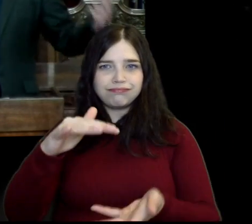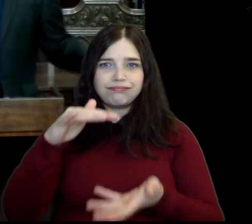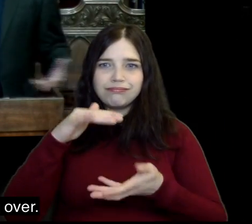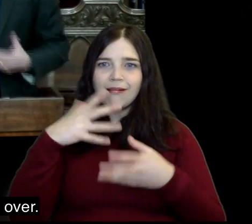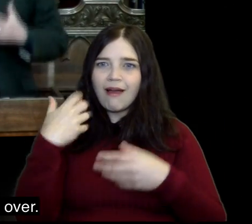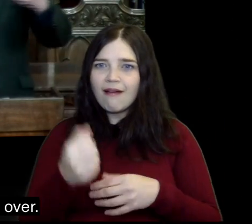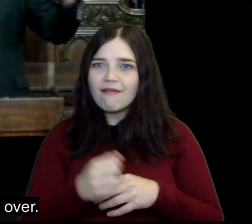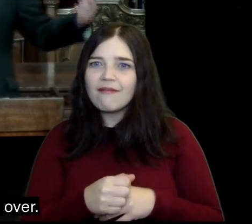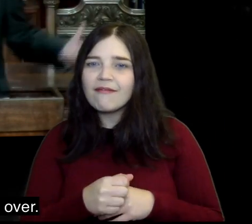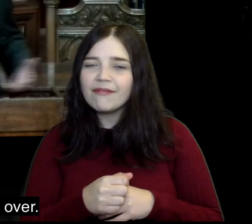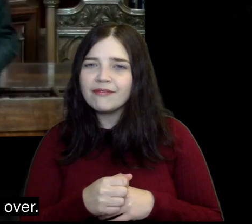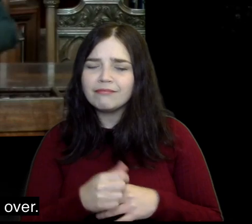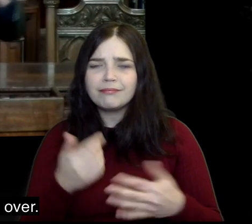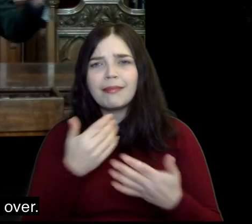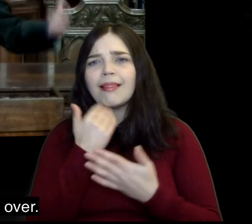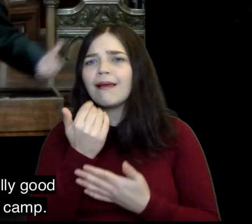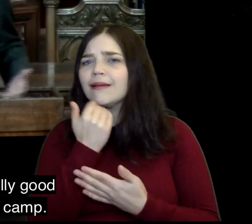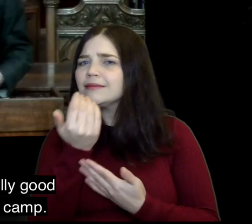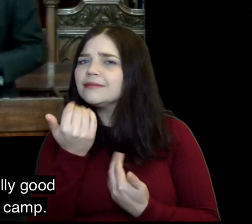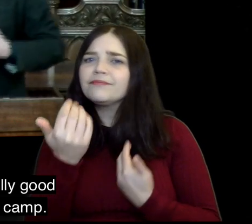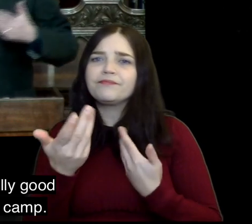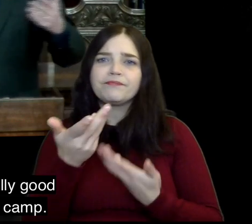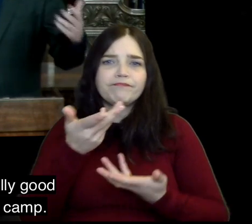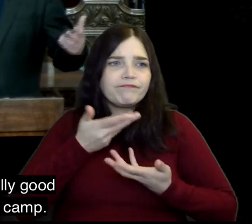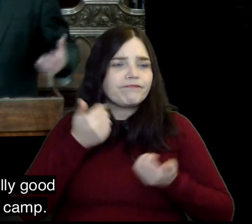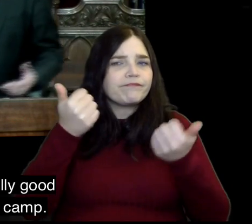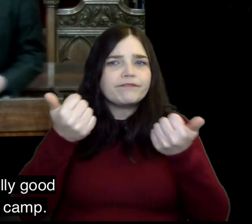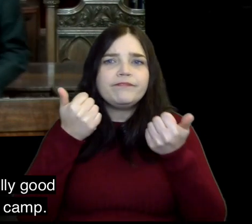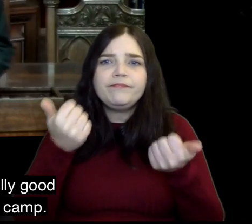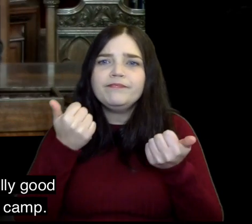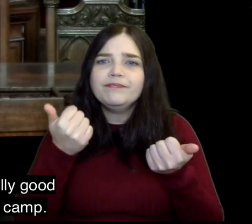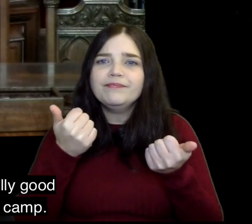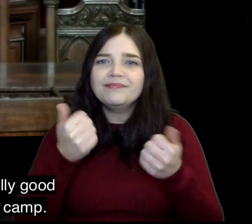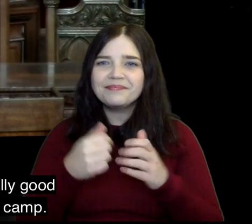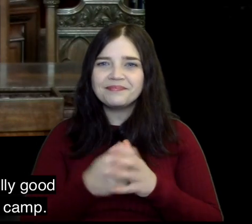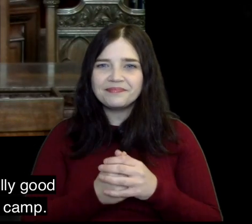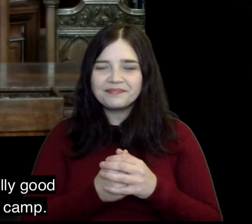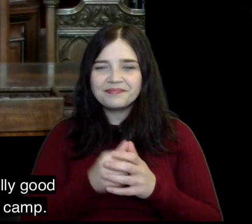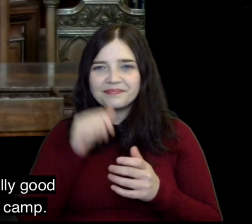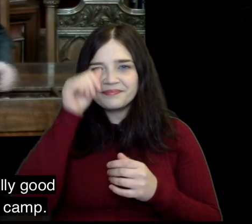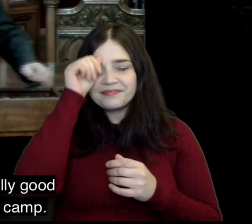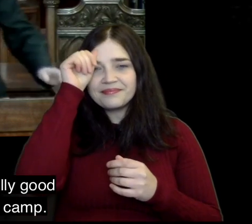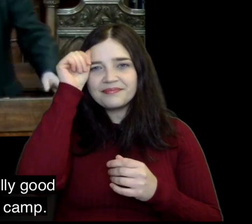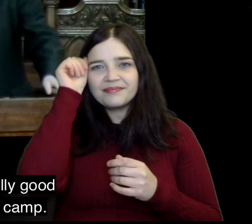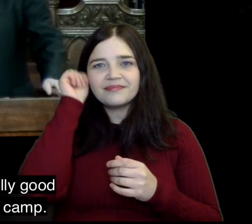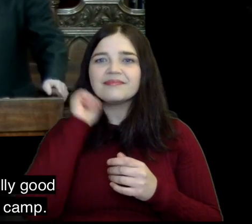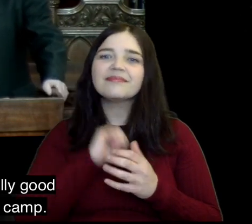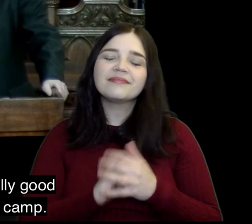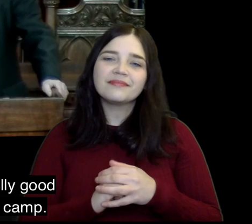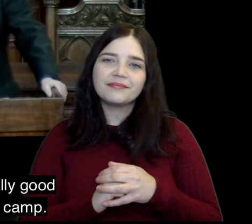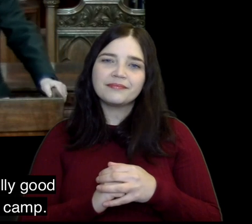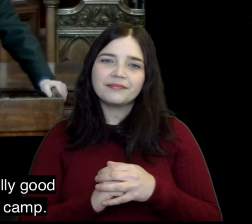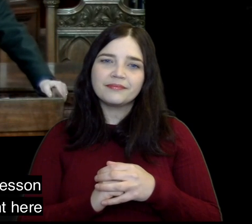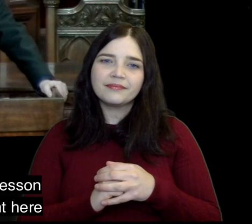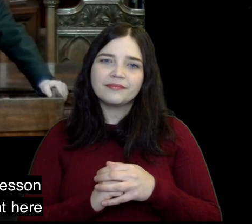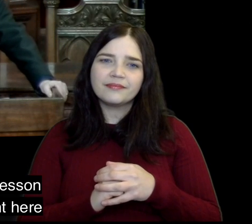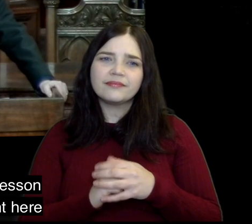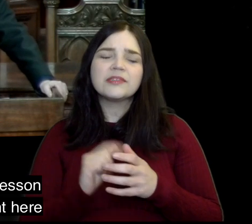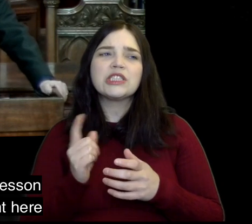his cup rather flow until it's running over he is having it really good in prophet's boot camp